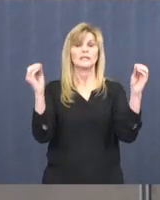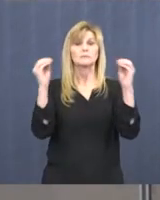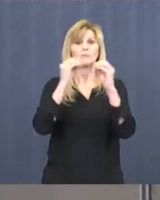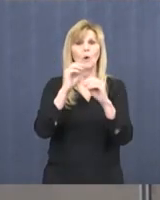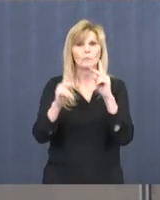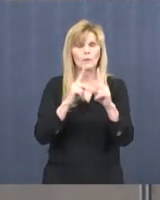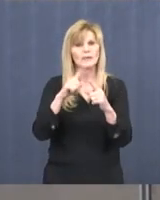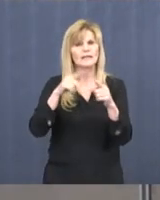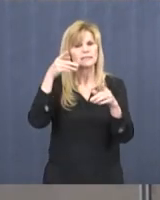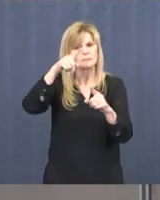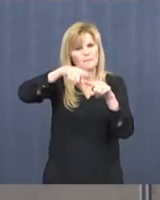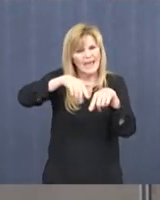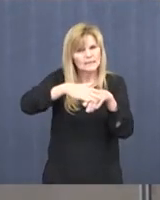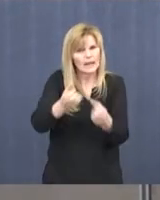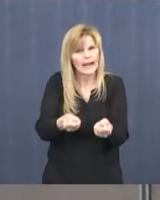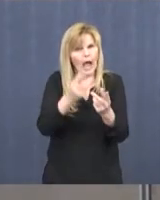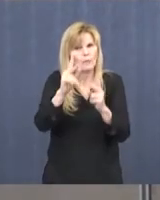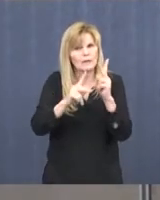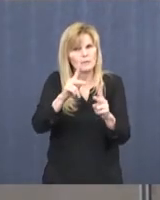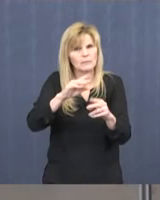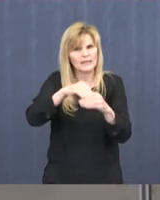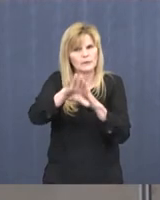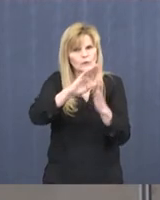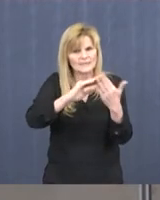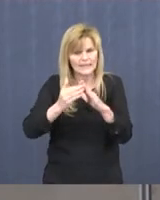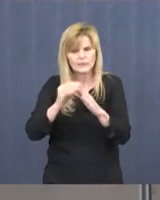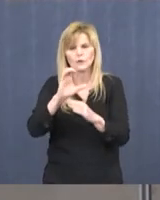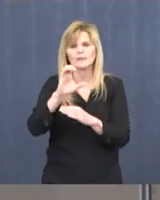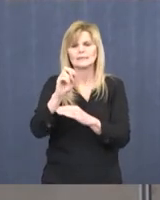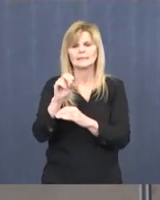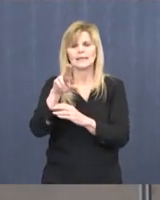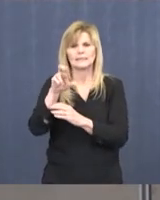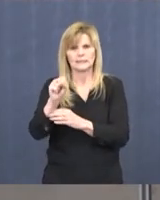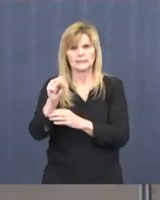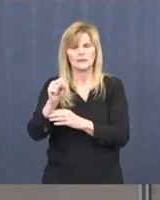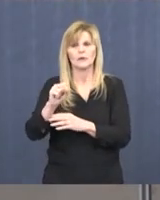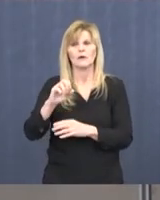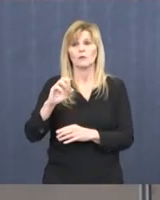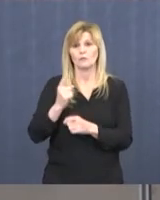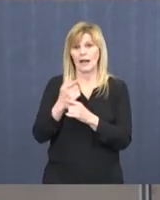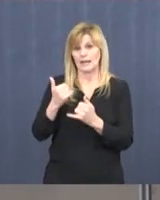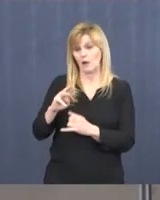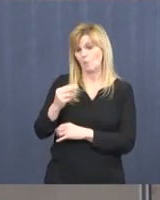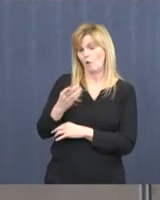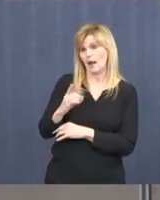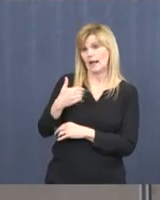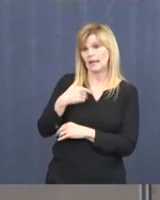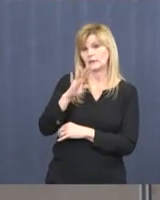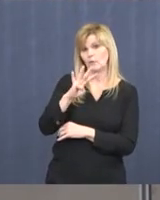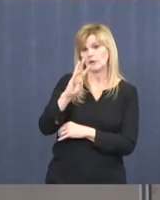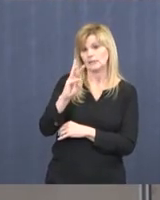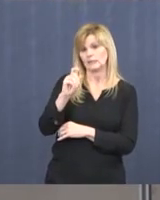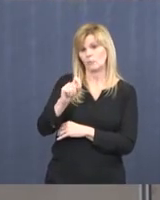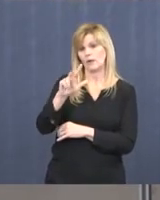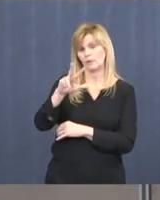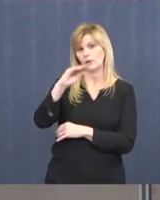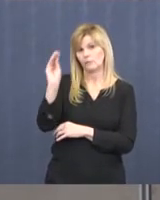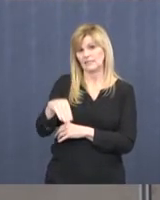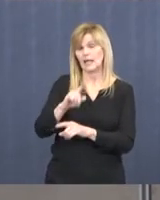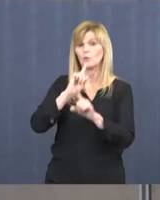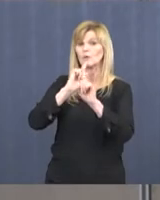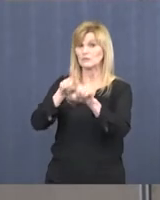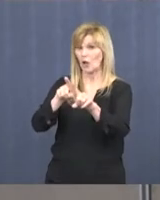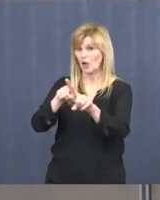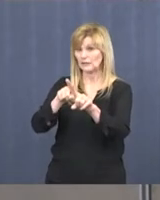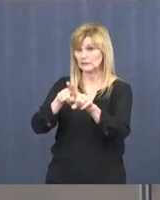important. So as of yesterday, my understanding is that Moorhead has a response rate of 46.3%, which was above